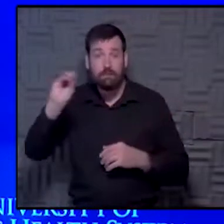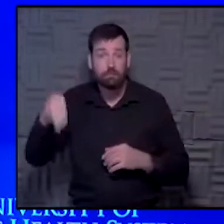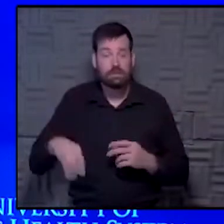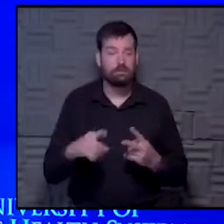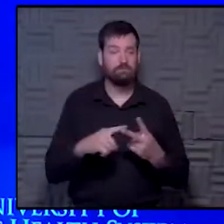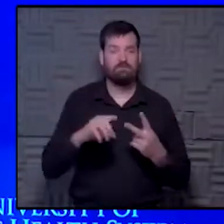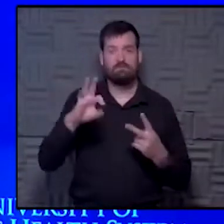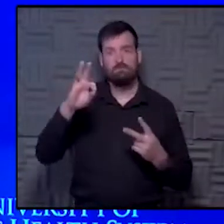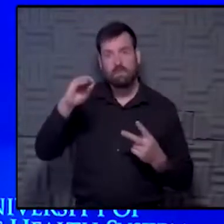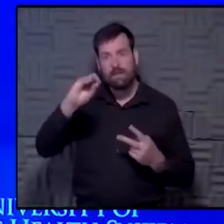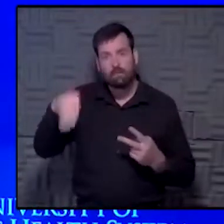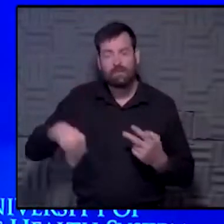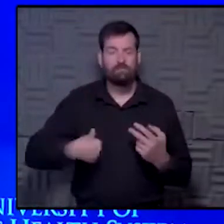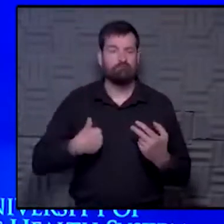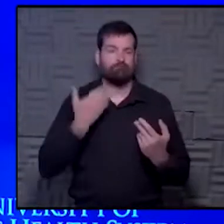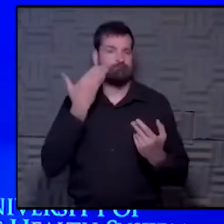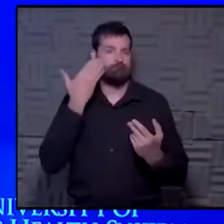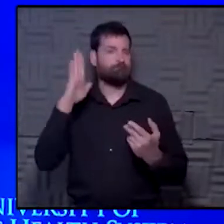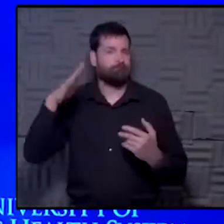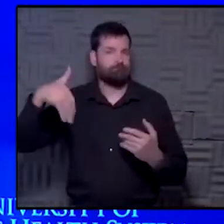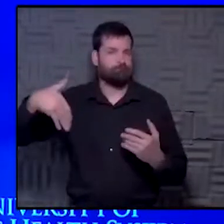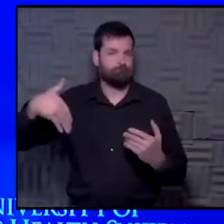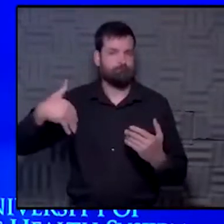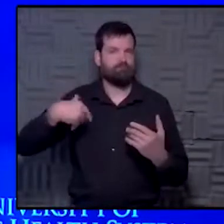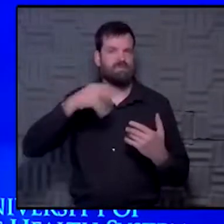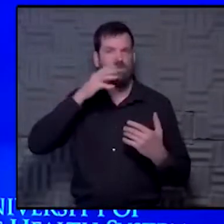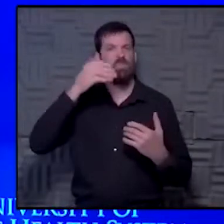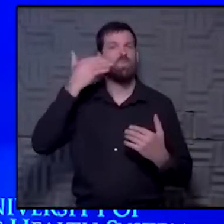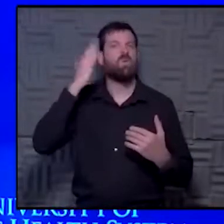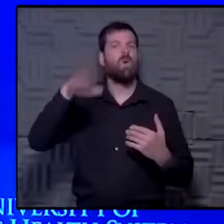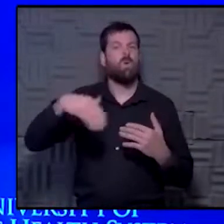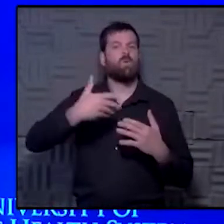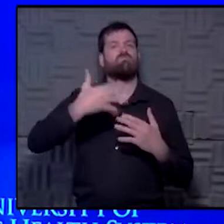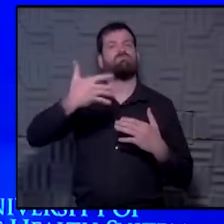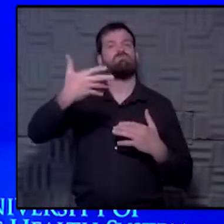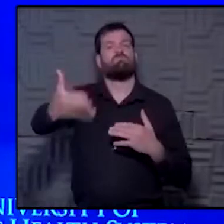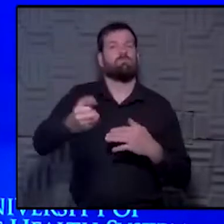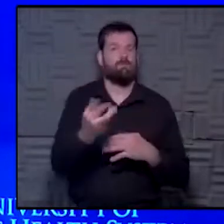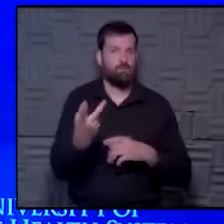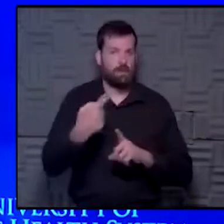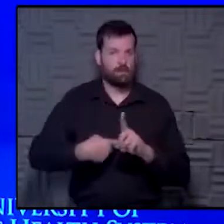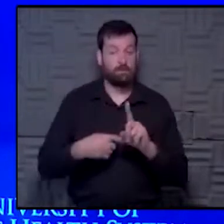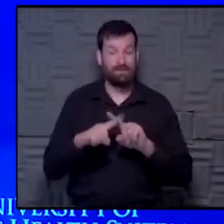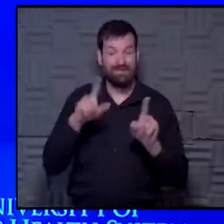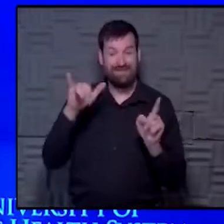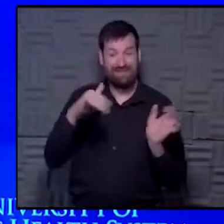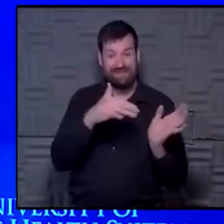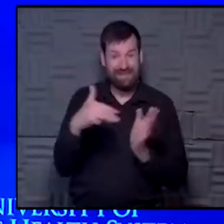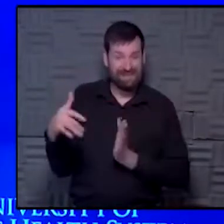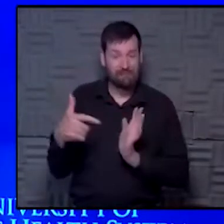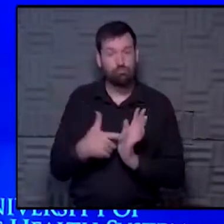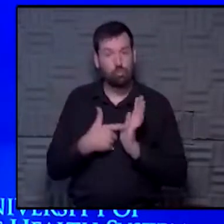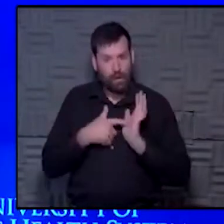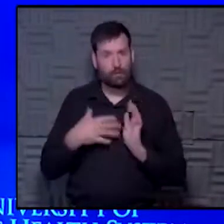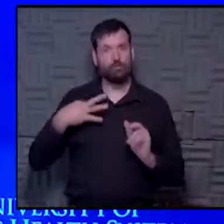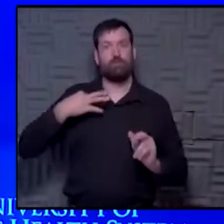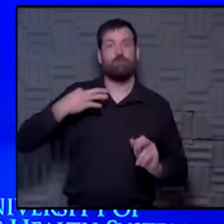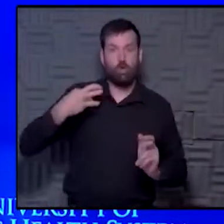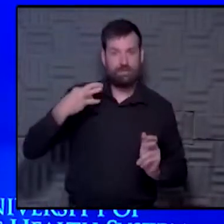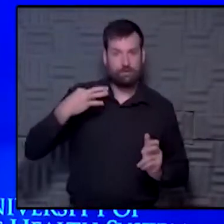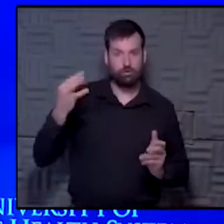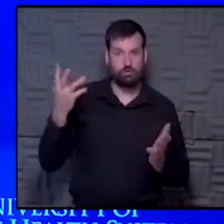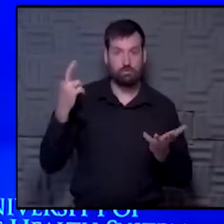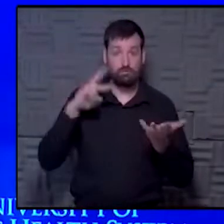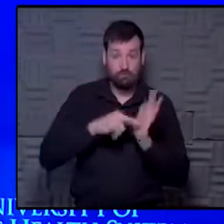95%, we will probably know more over the course of the next few months. But that study requires people to volunteer after they've